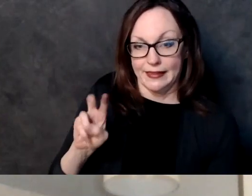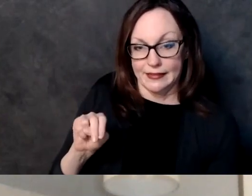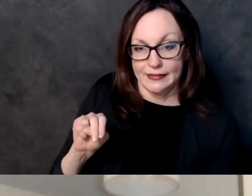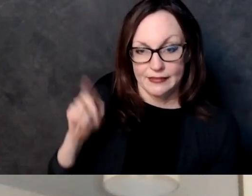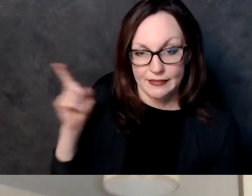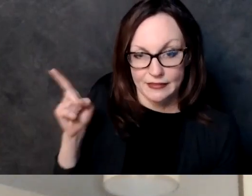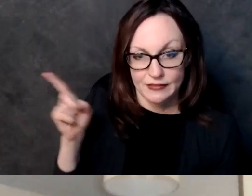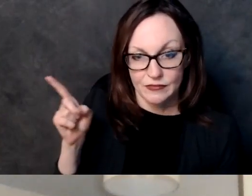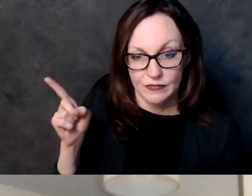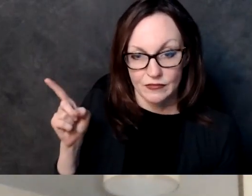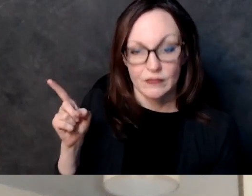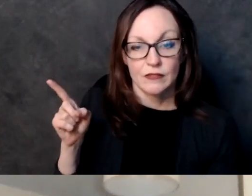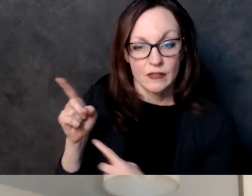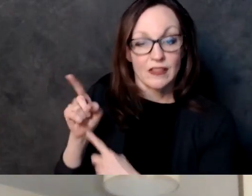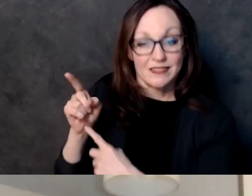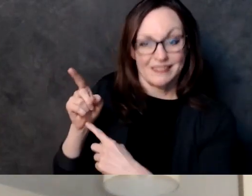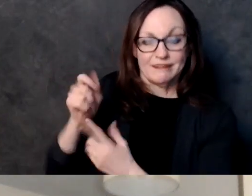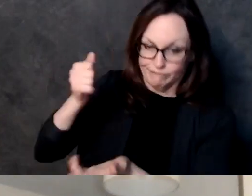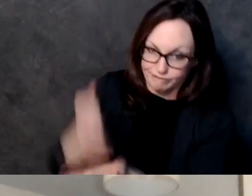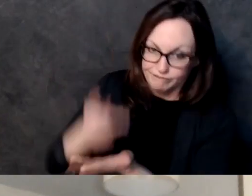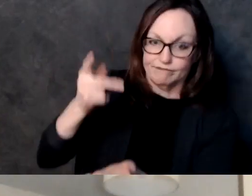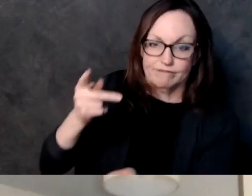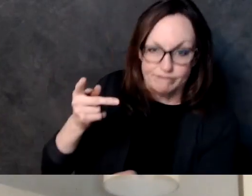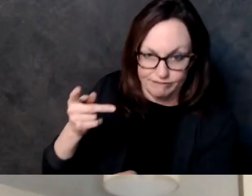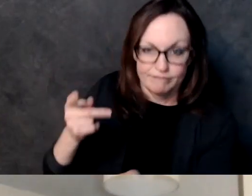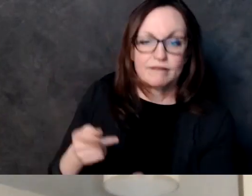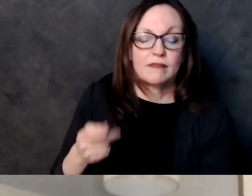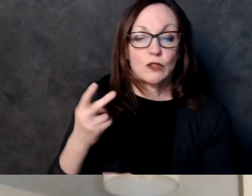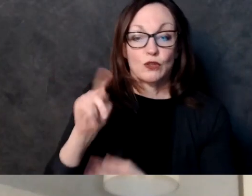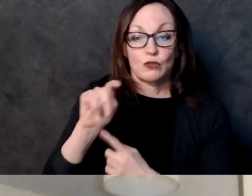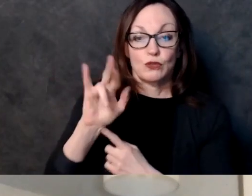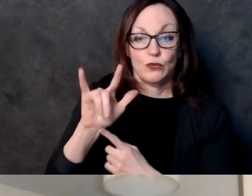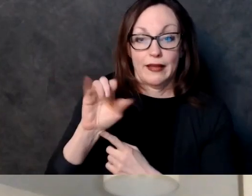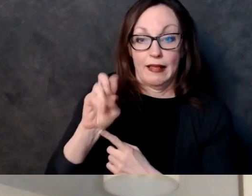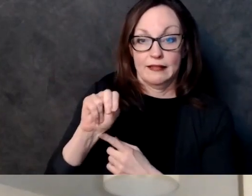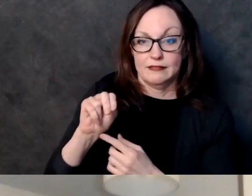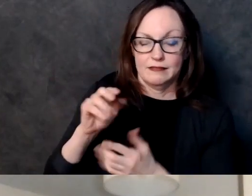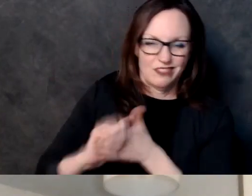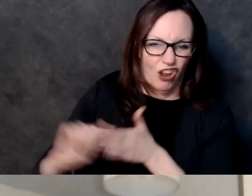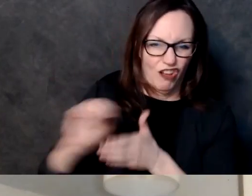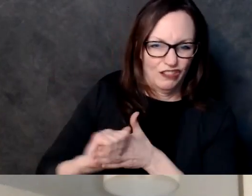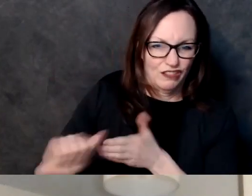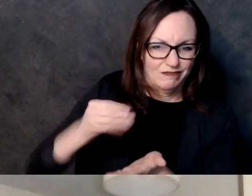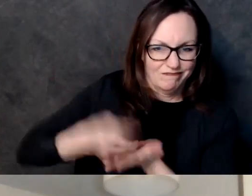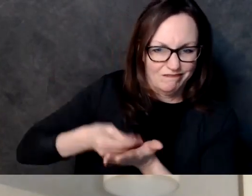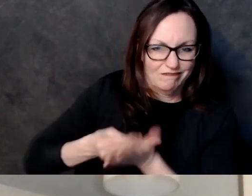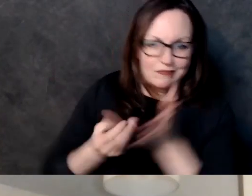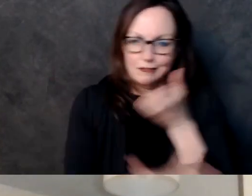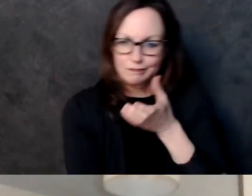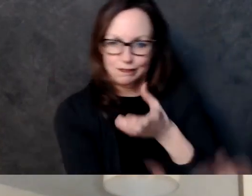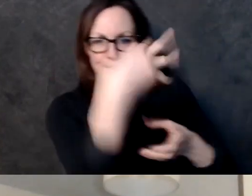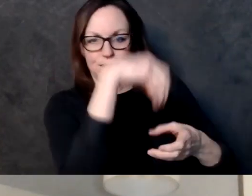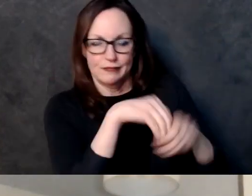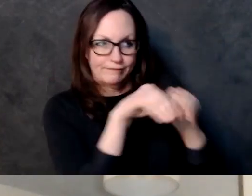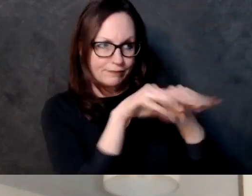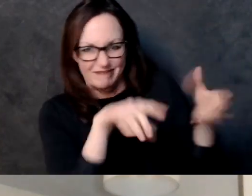1400 per individual um for those making more than um i think less than 75 000